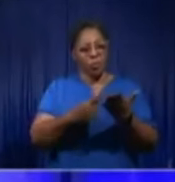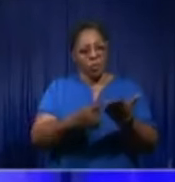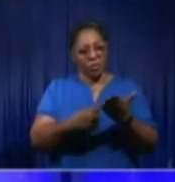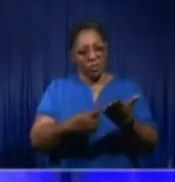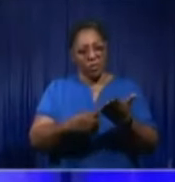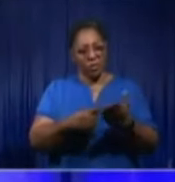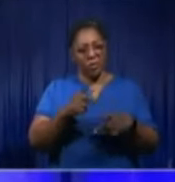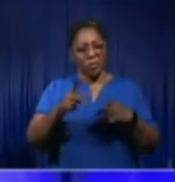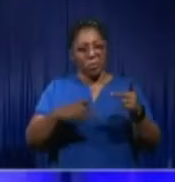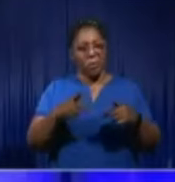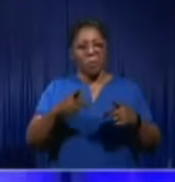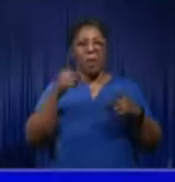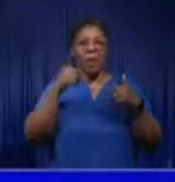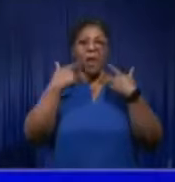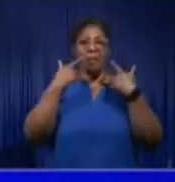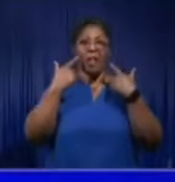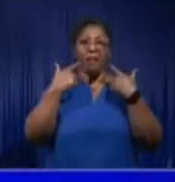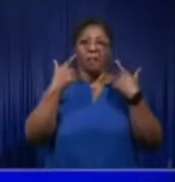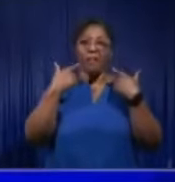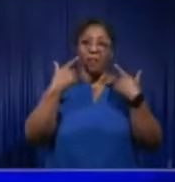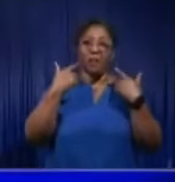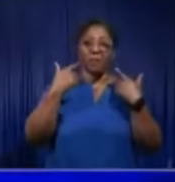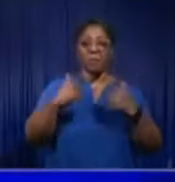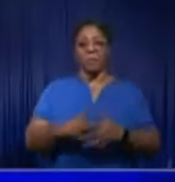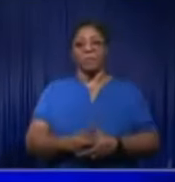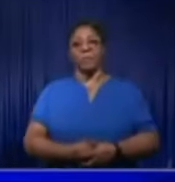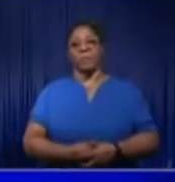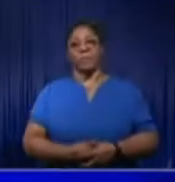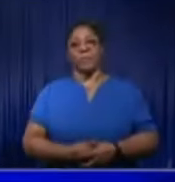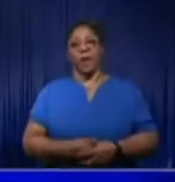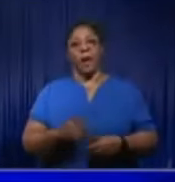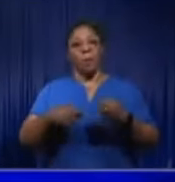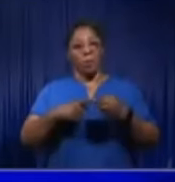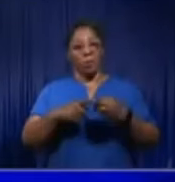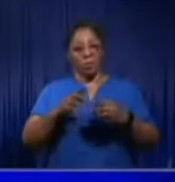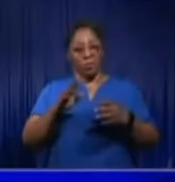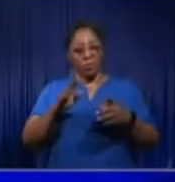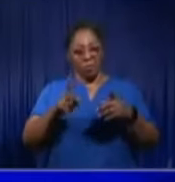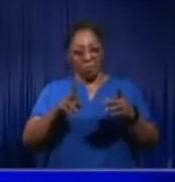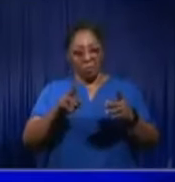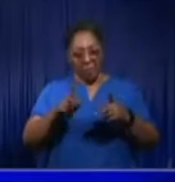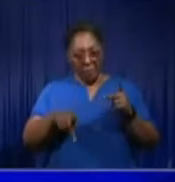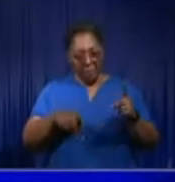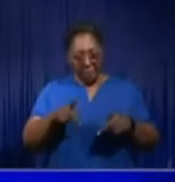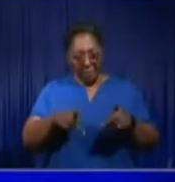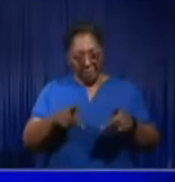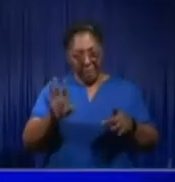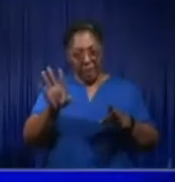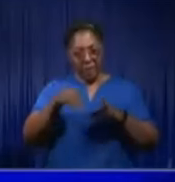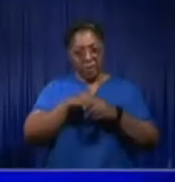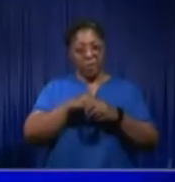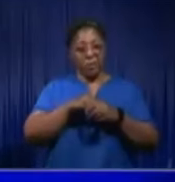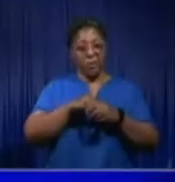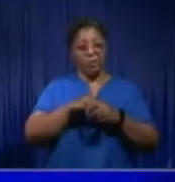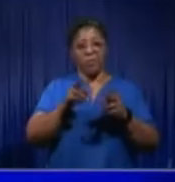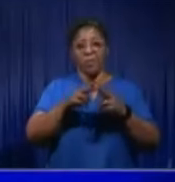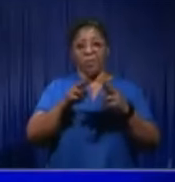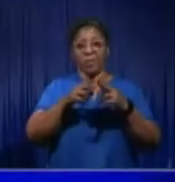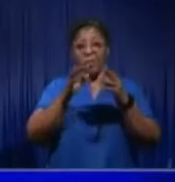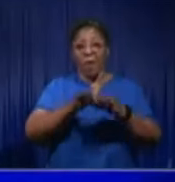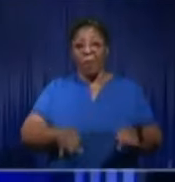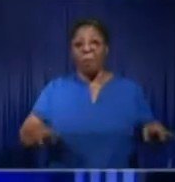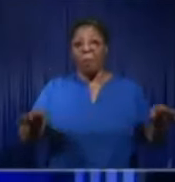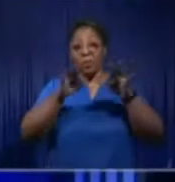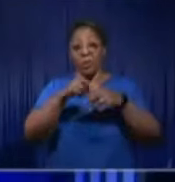right, I'm referring to, they laugh at the point of citizens' participation. It is very important to hold the parish council accountable.